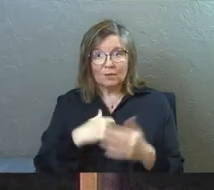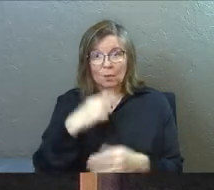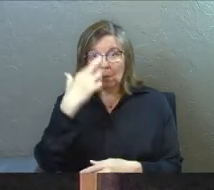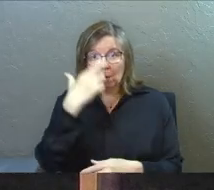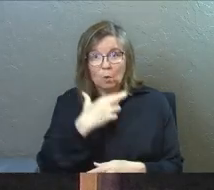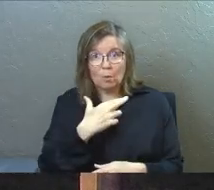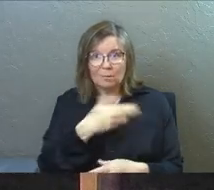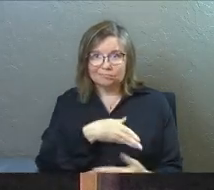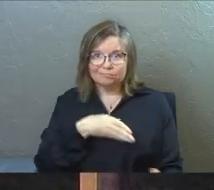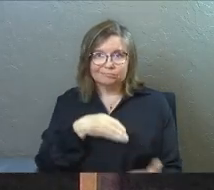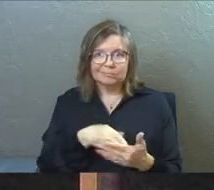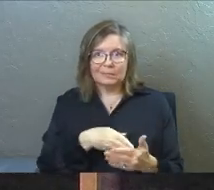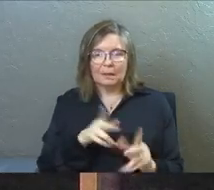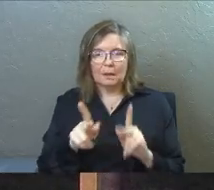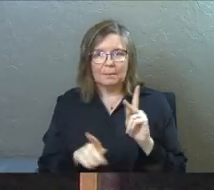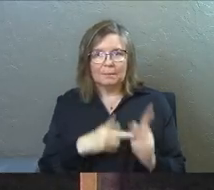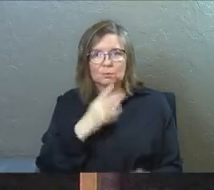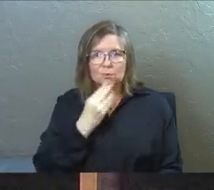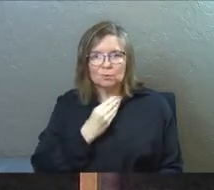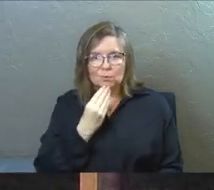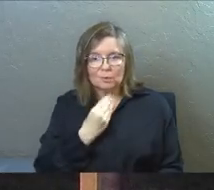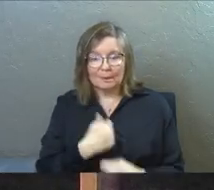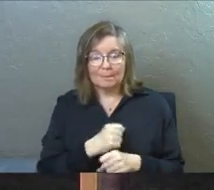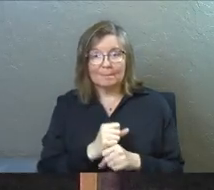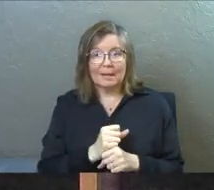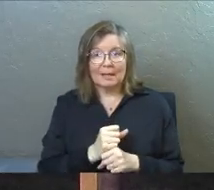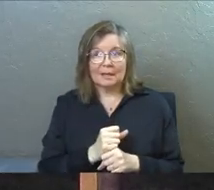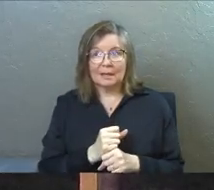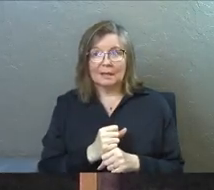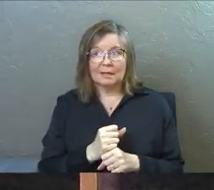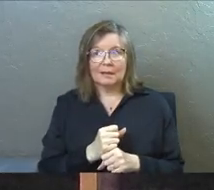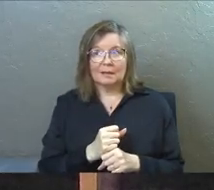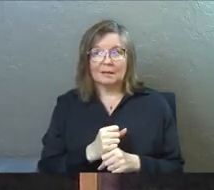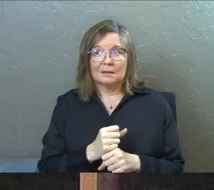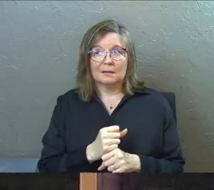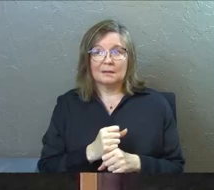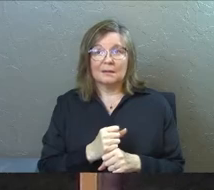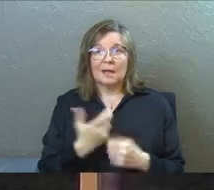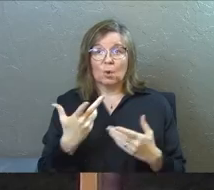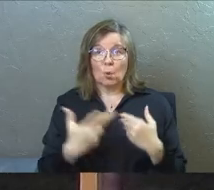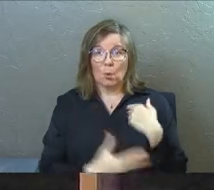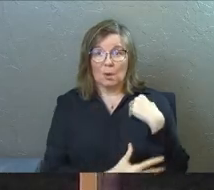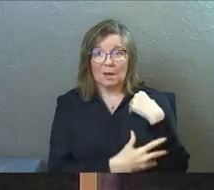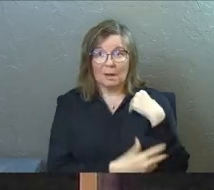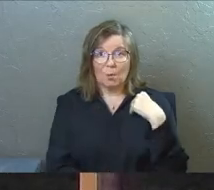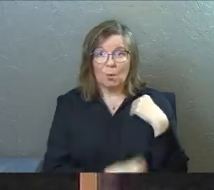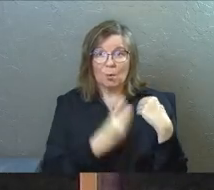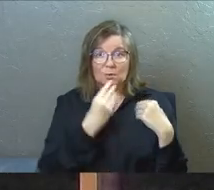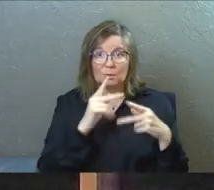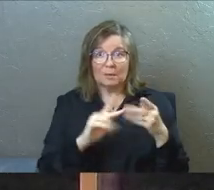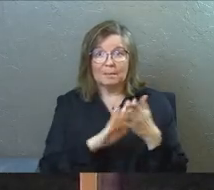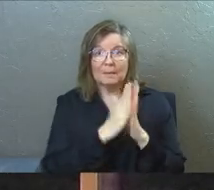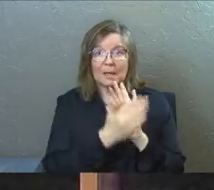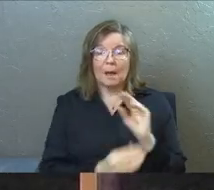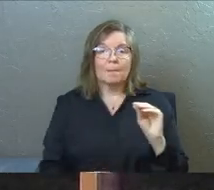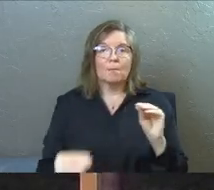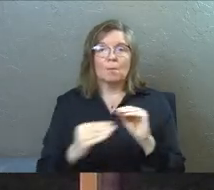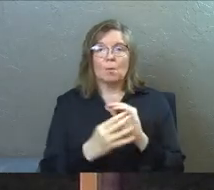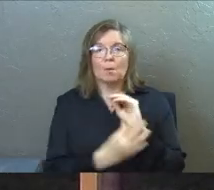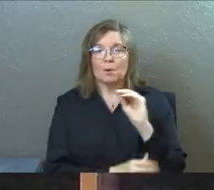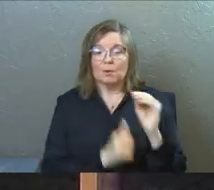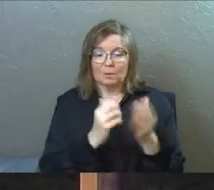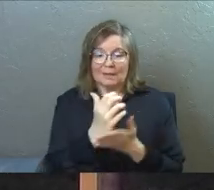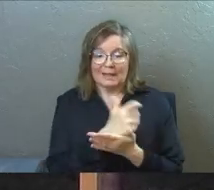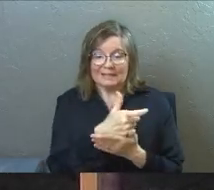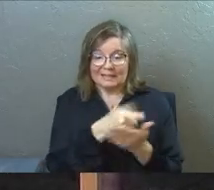for the Romans were betraying their people. They were making an already poor Jewish people more poor. They weren't just